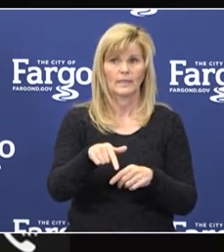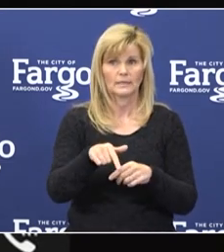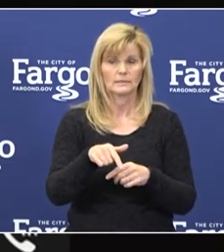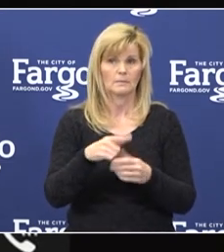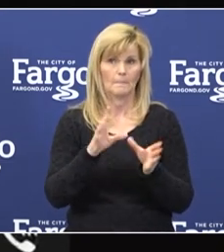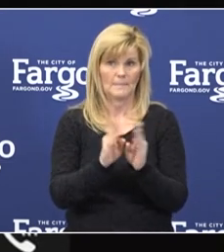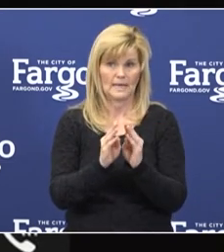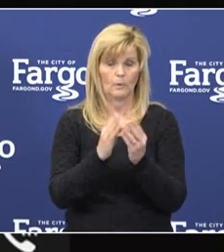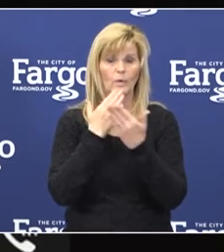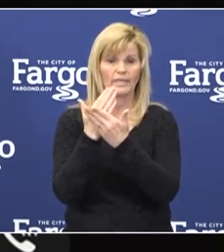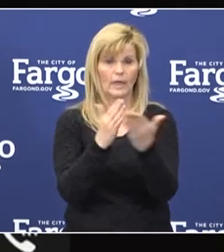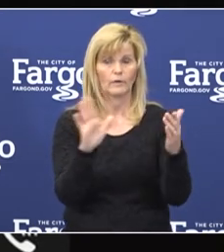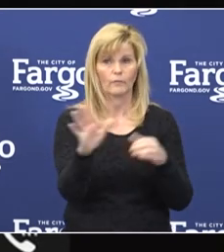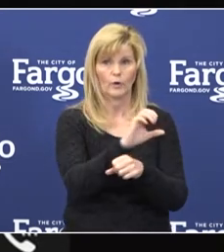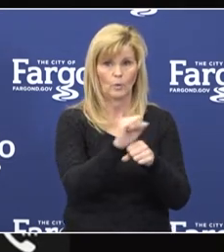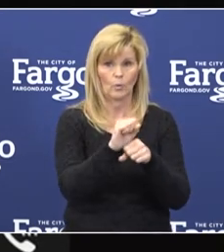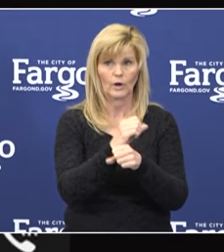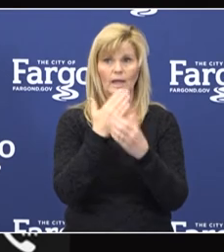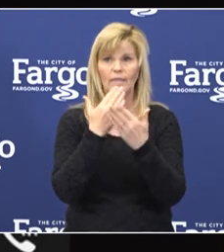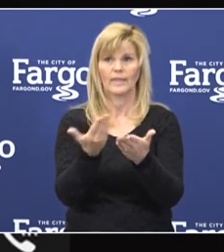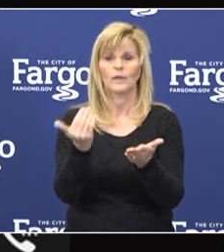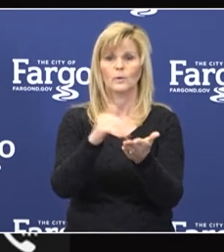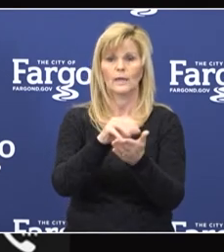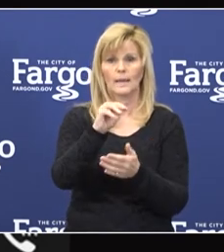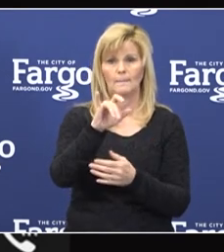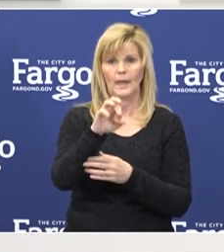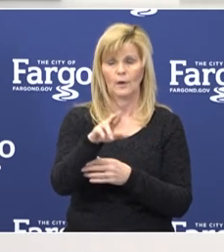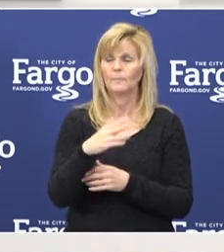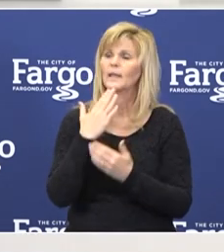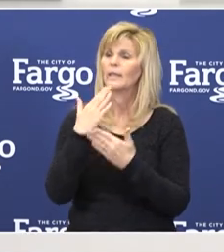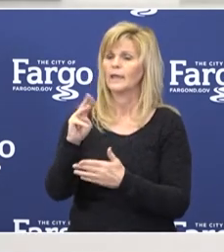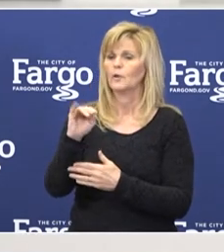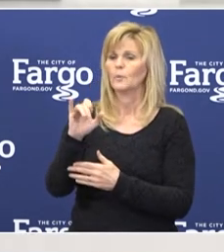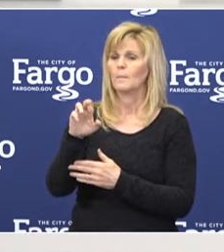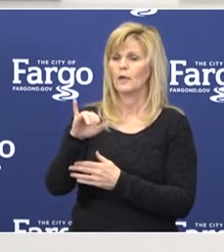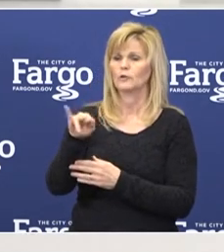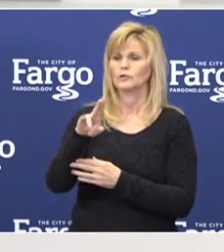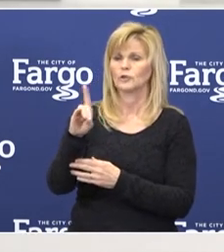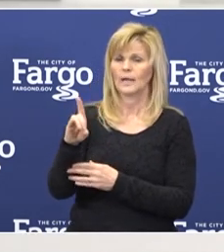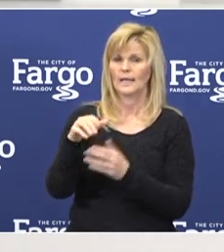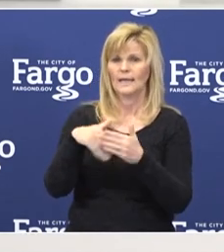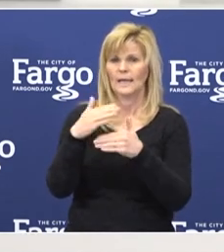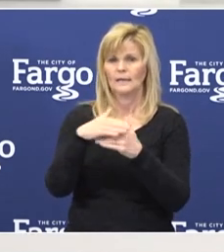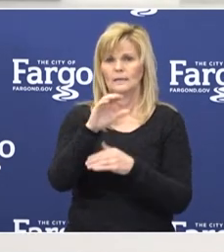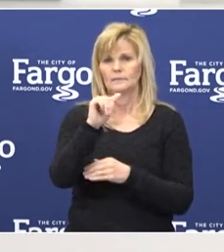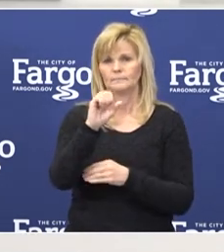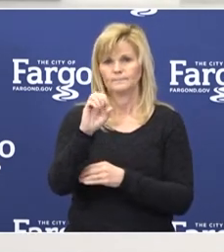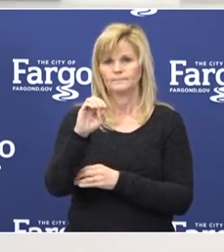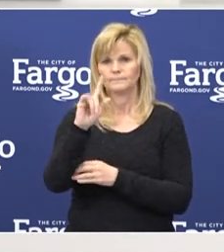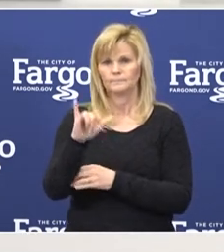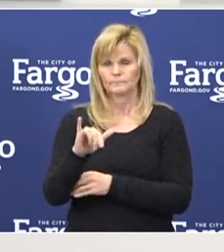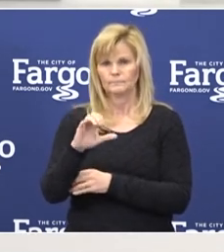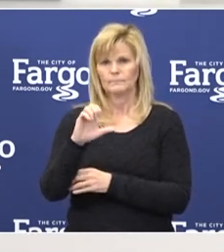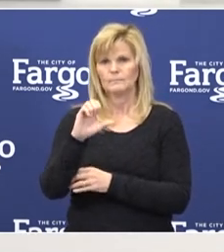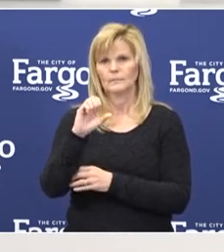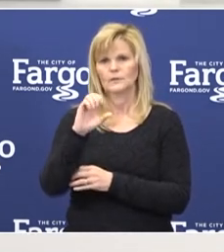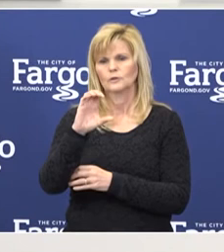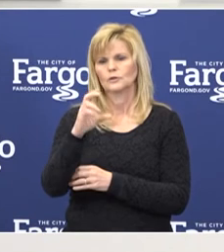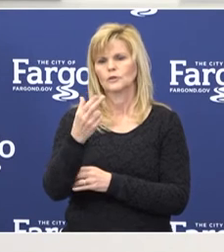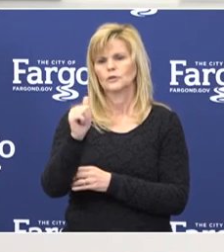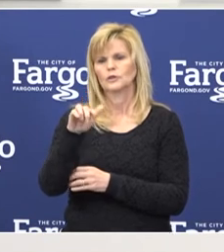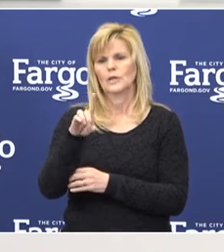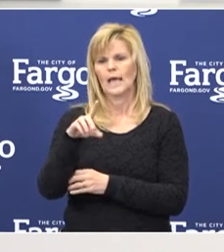work. So thank you again, Mayor. Thank you, Mayor Judd. Next speaker is Cass County Commissioner Chair Chad Peterson.